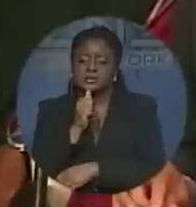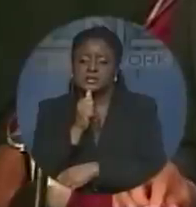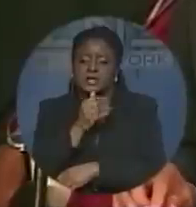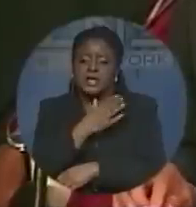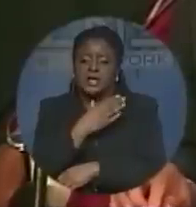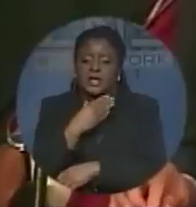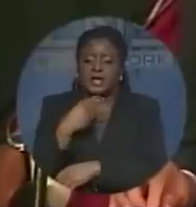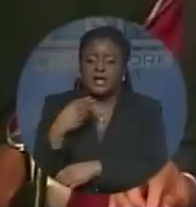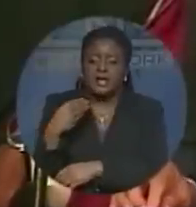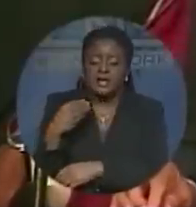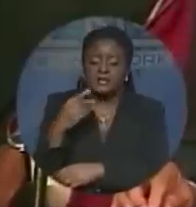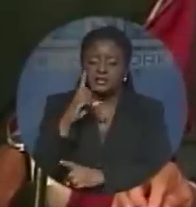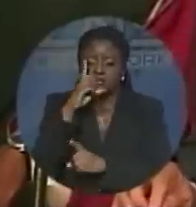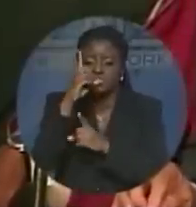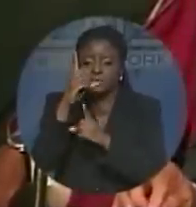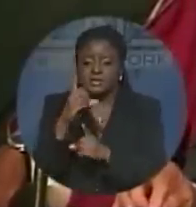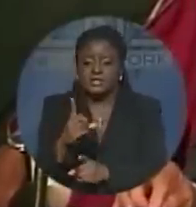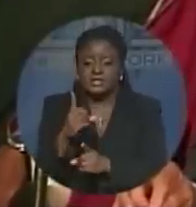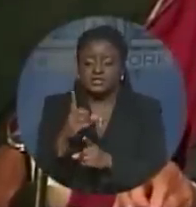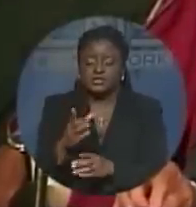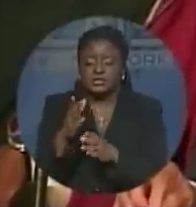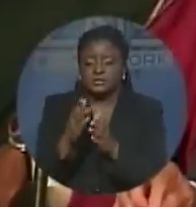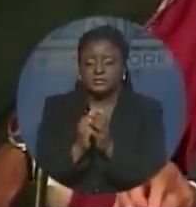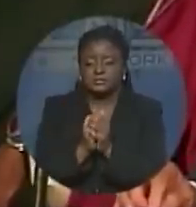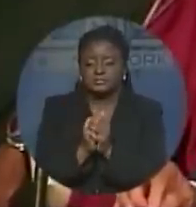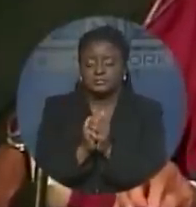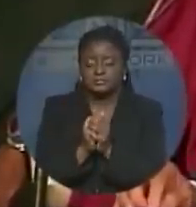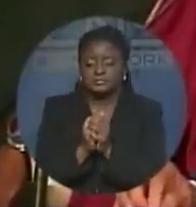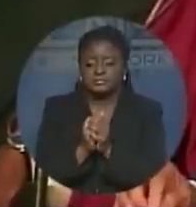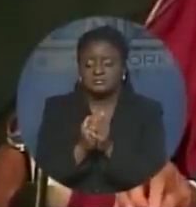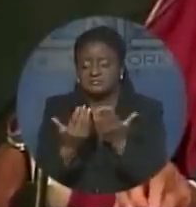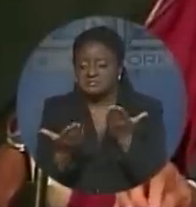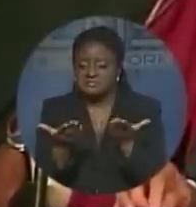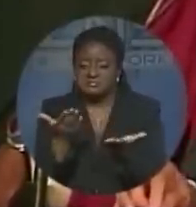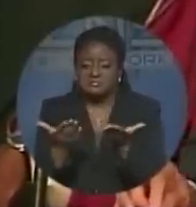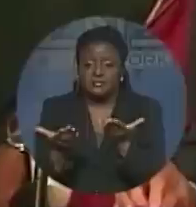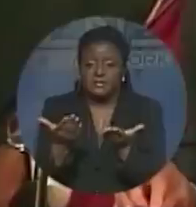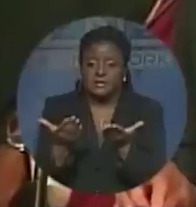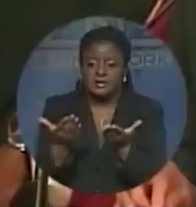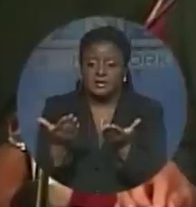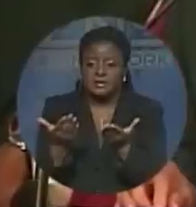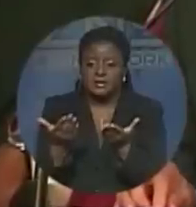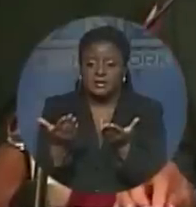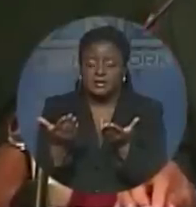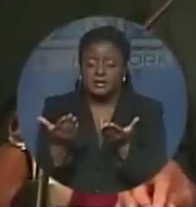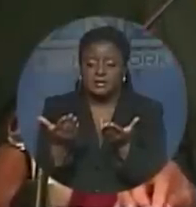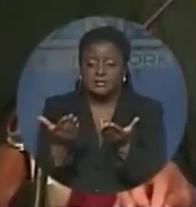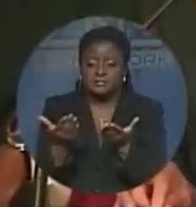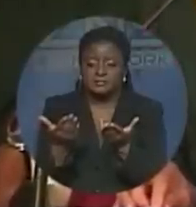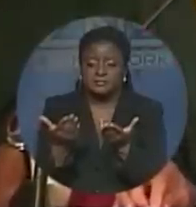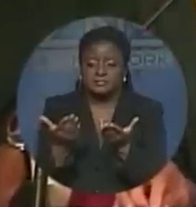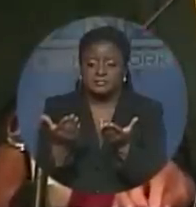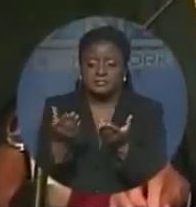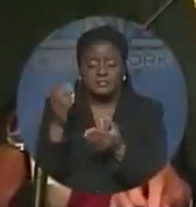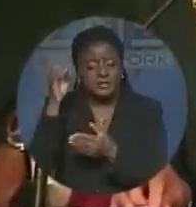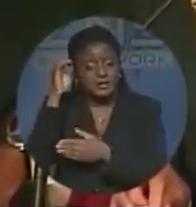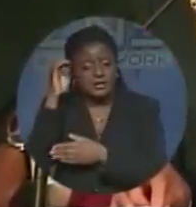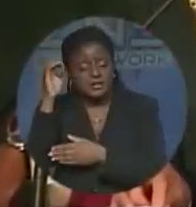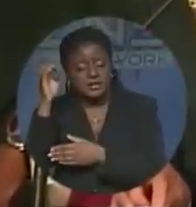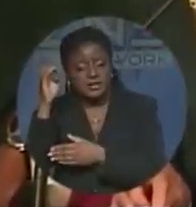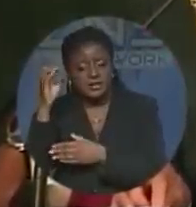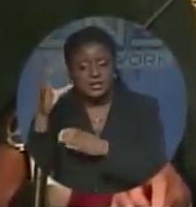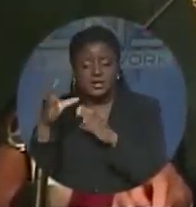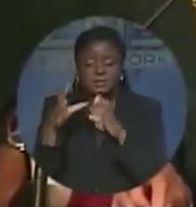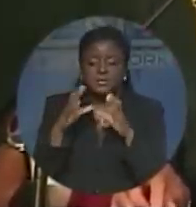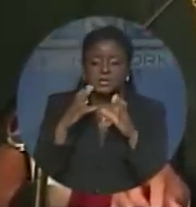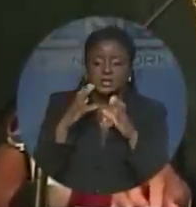steely determination. Perhaps, at an unspoken level, he communicated to